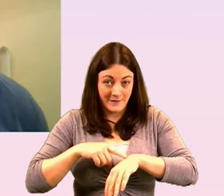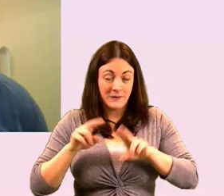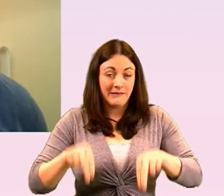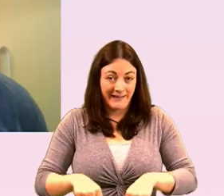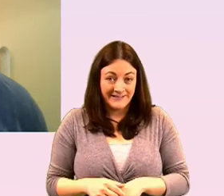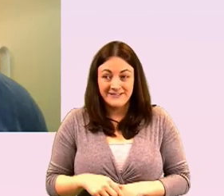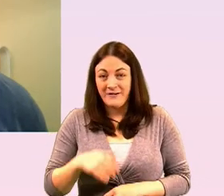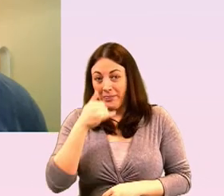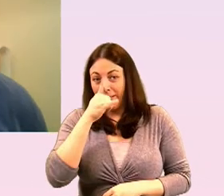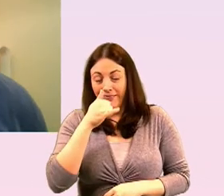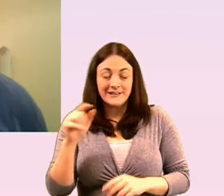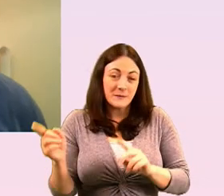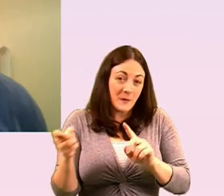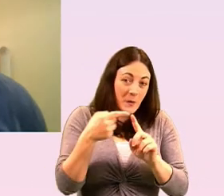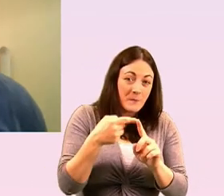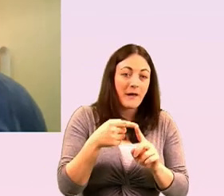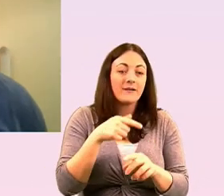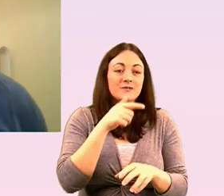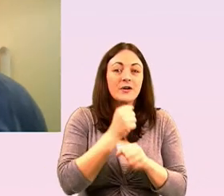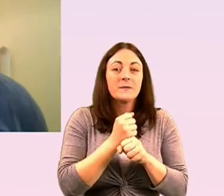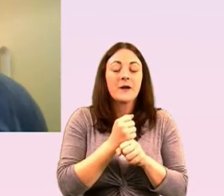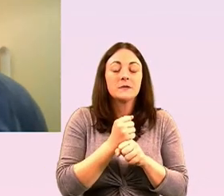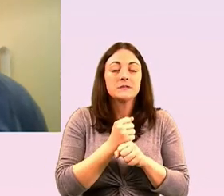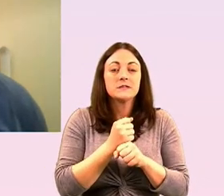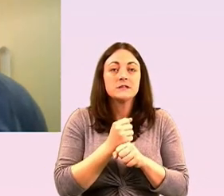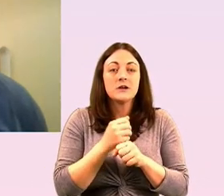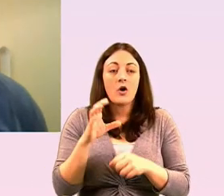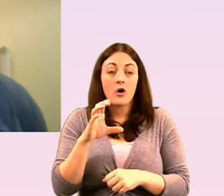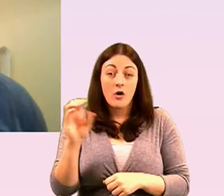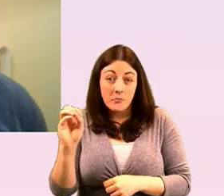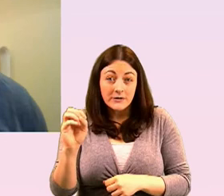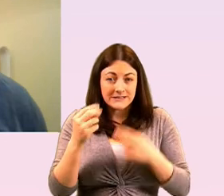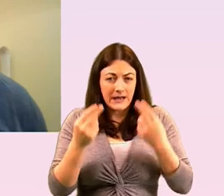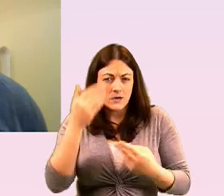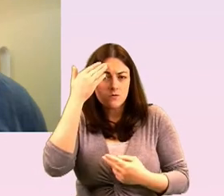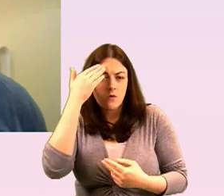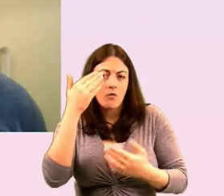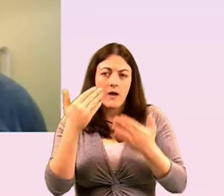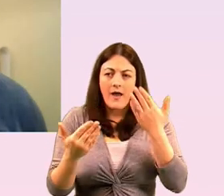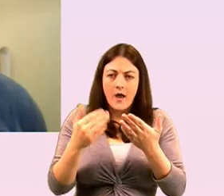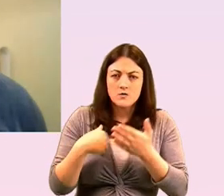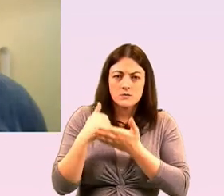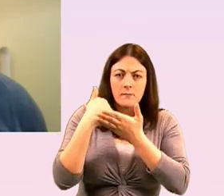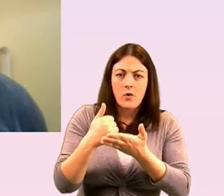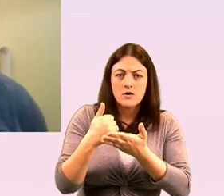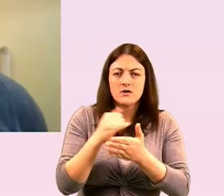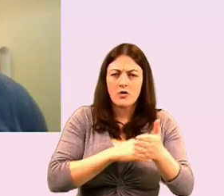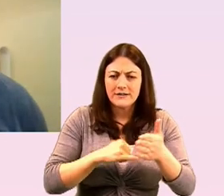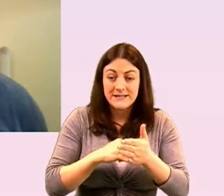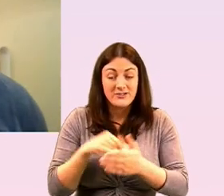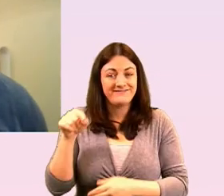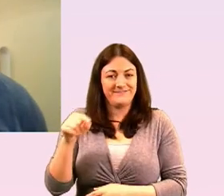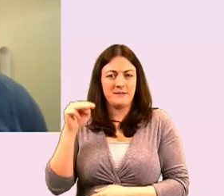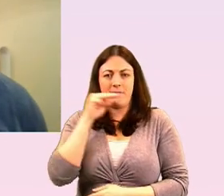yourself in terms of you know the corporates need to know how to support organizations i think that's a really important